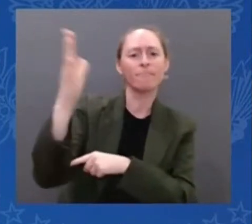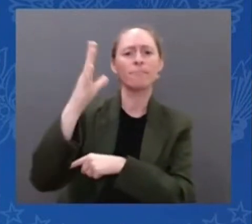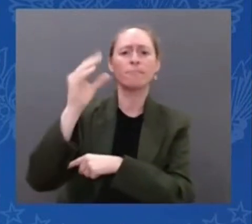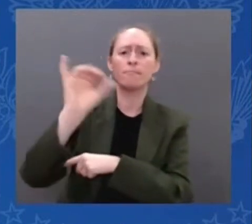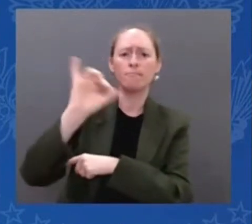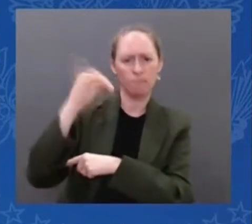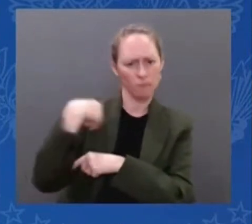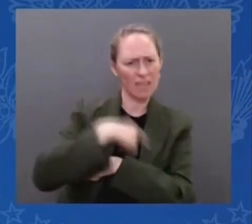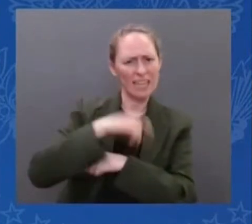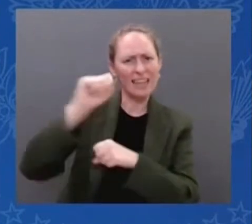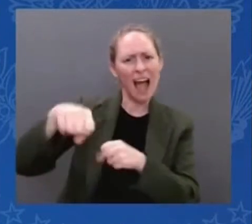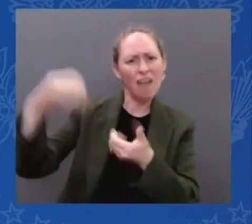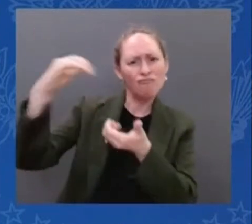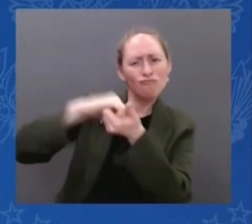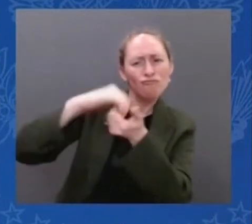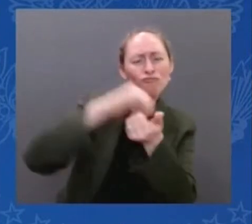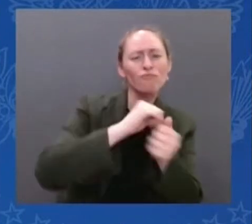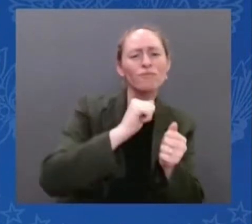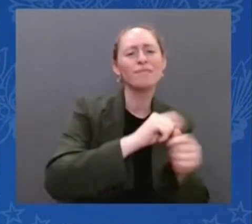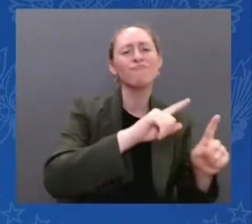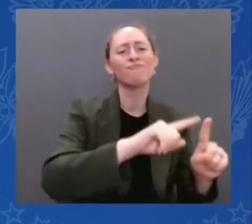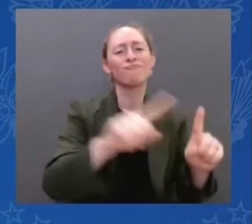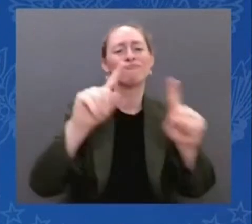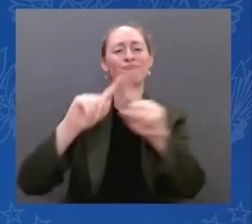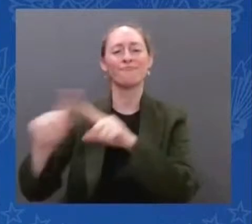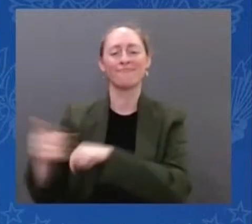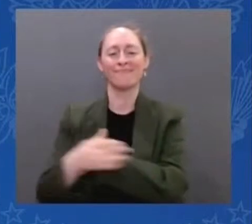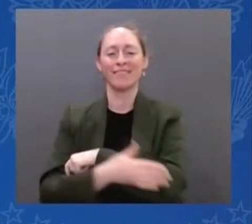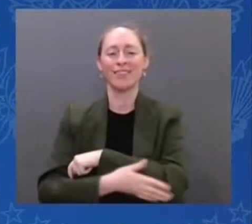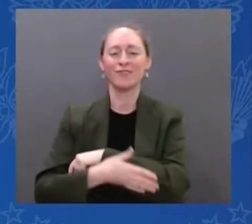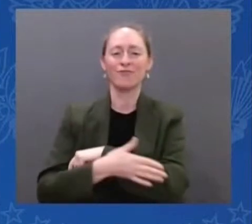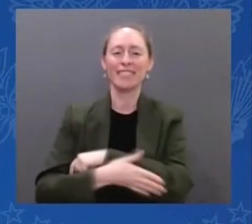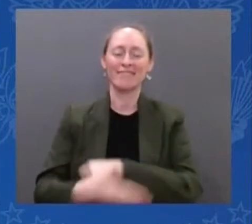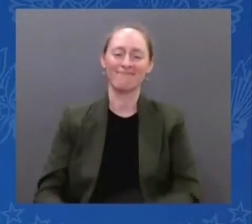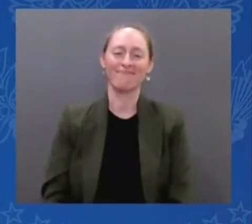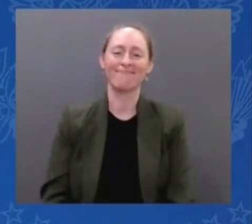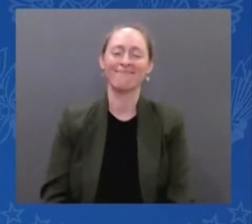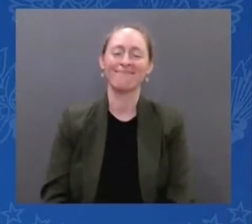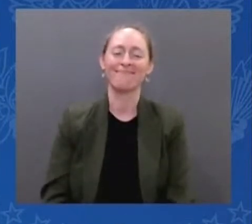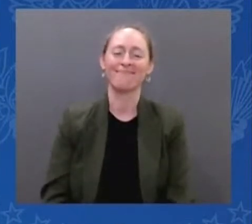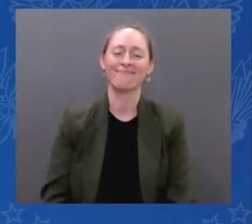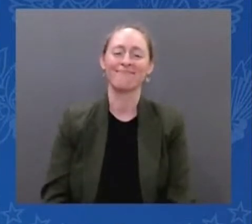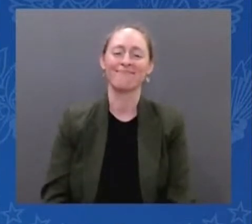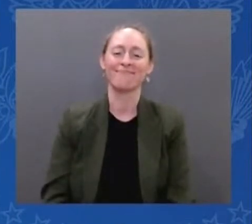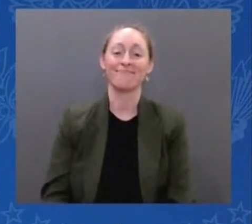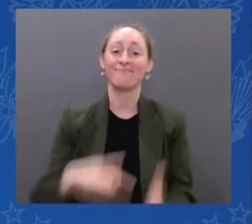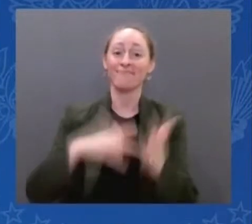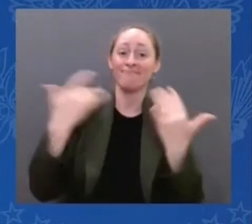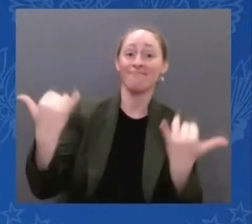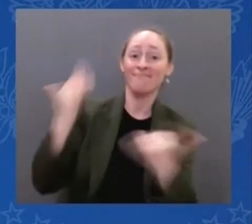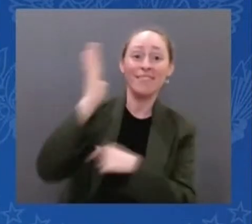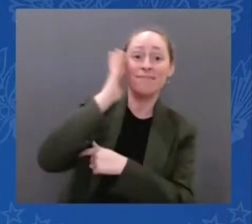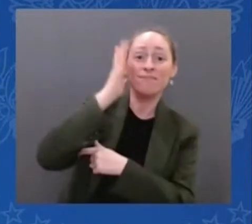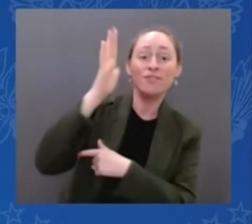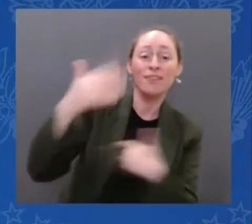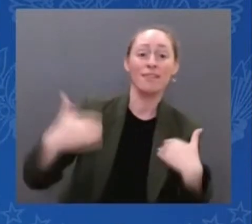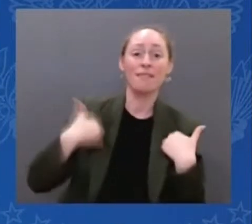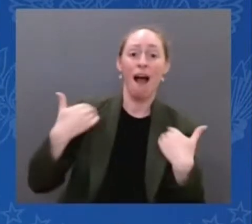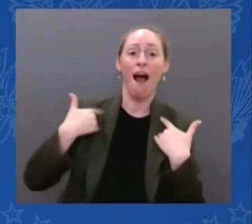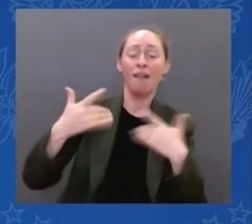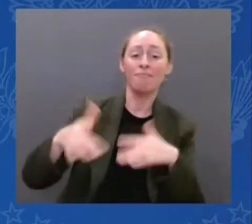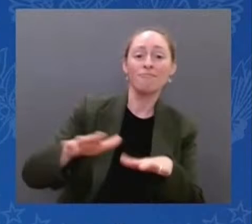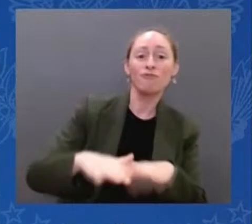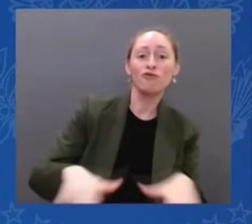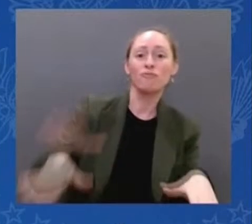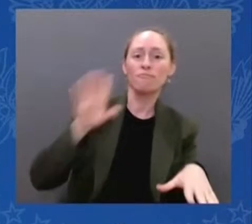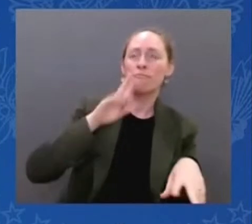and ambition. With that, it is my great honor to introduce a leader who has always believed